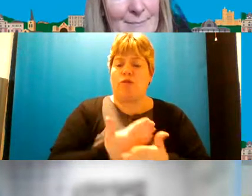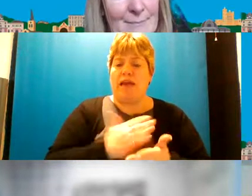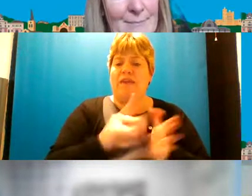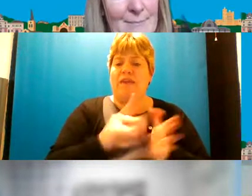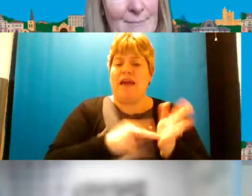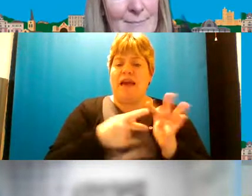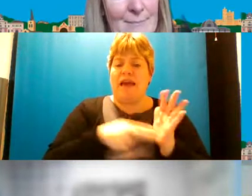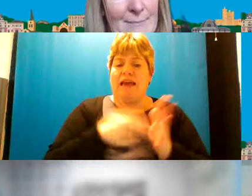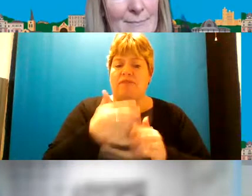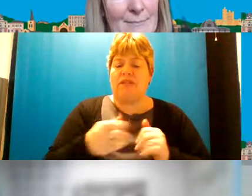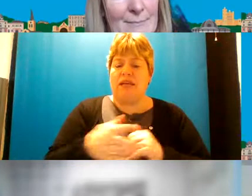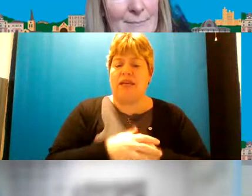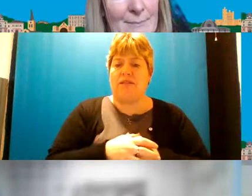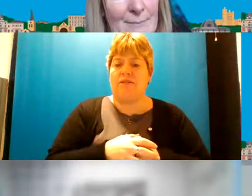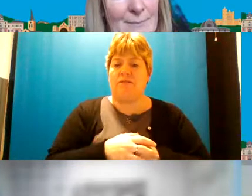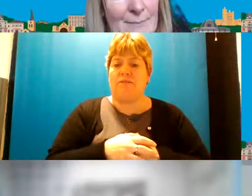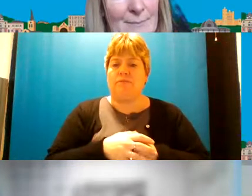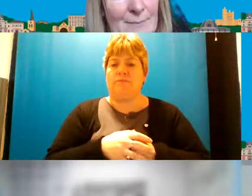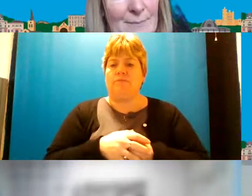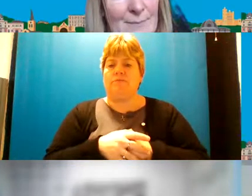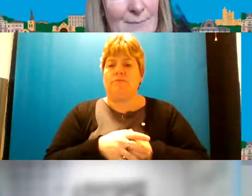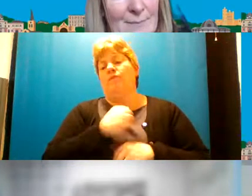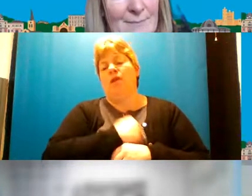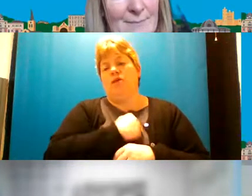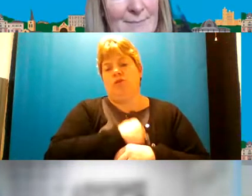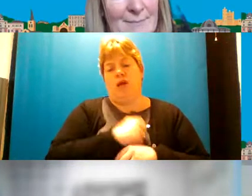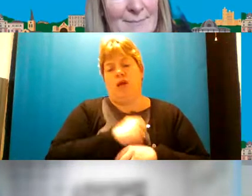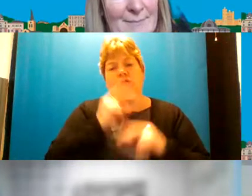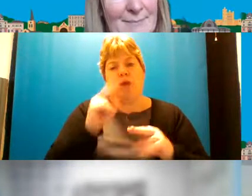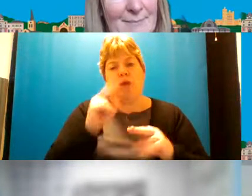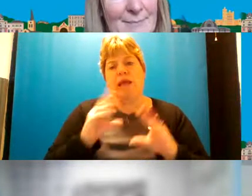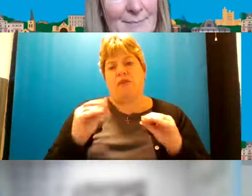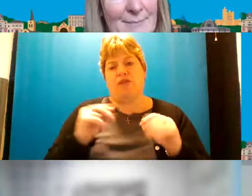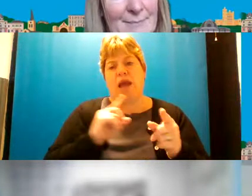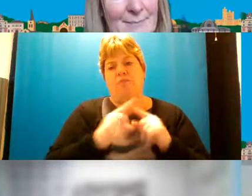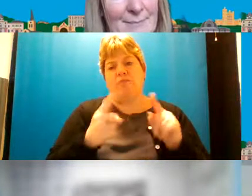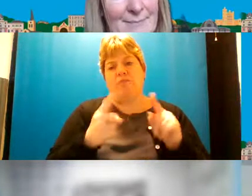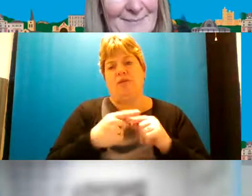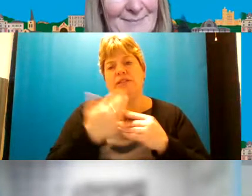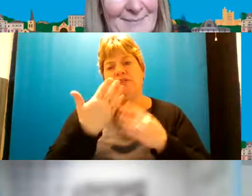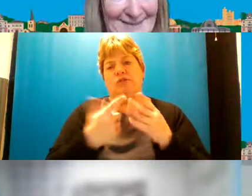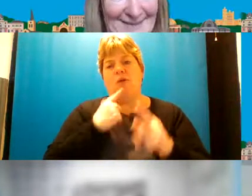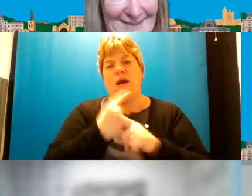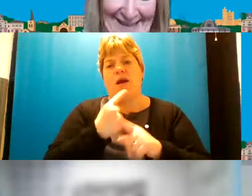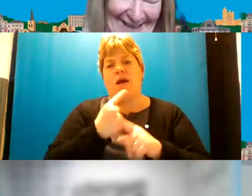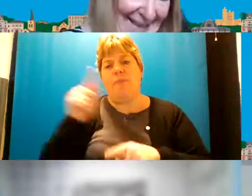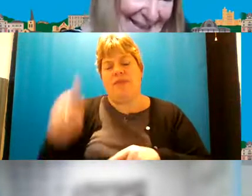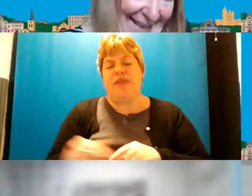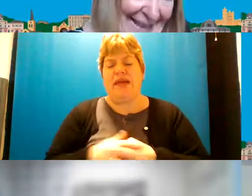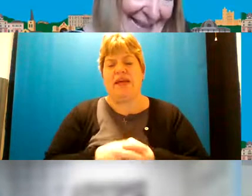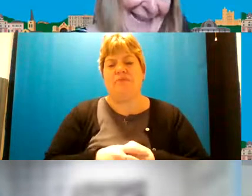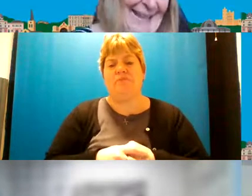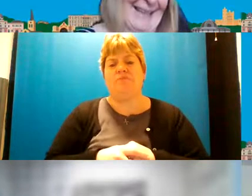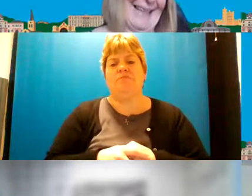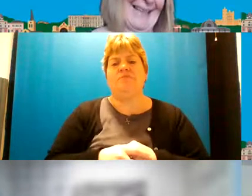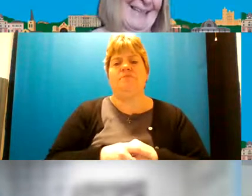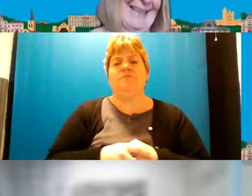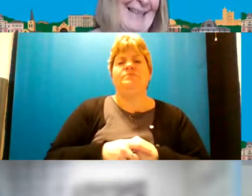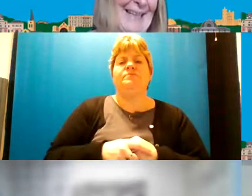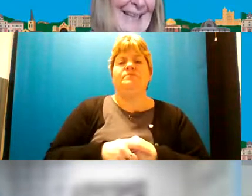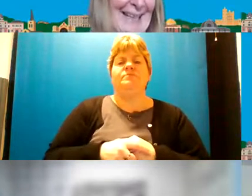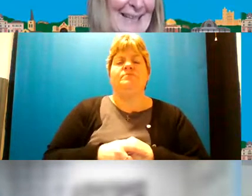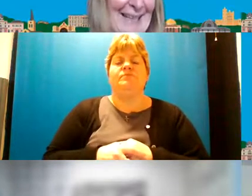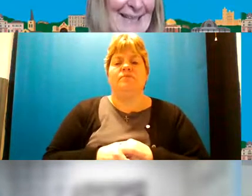sorry i was just looking at the chat there and responding to a number of comments around the geographical issues so